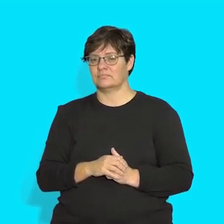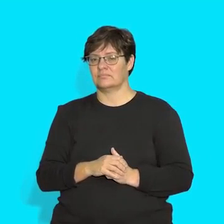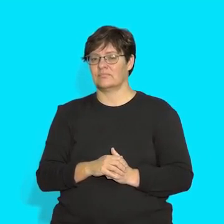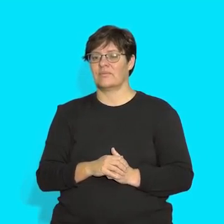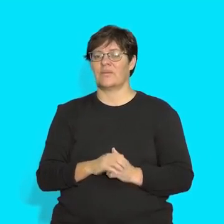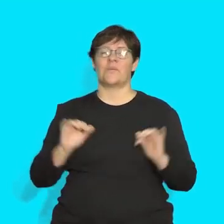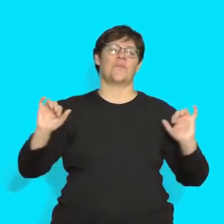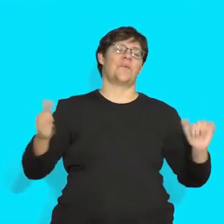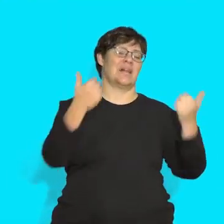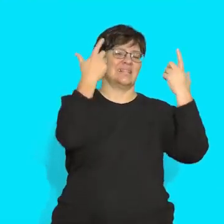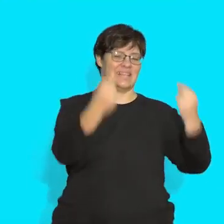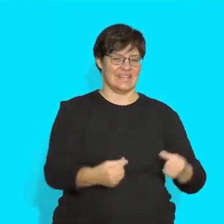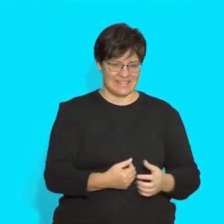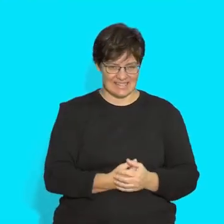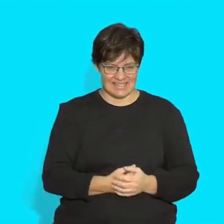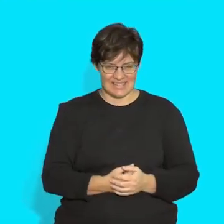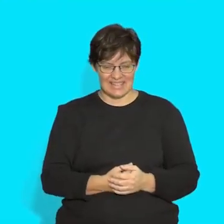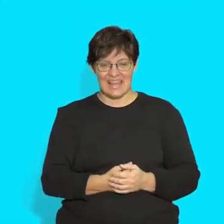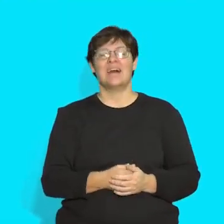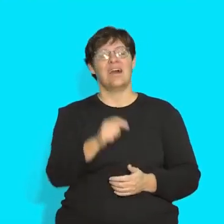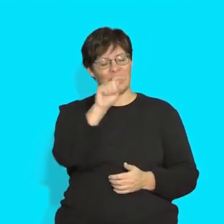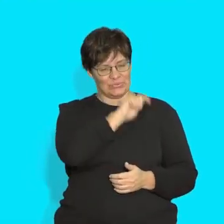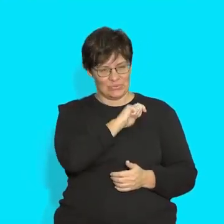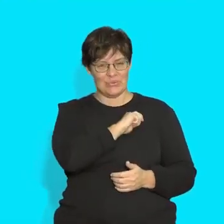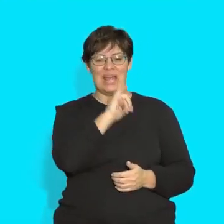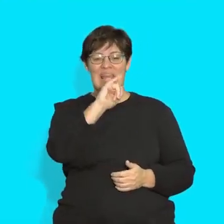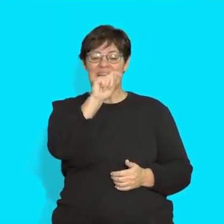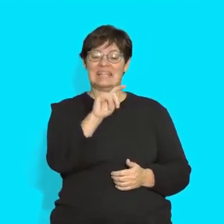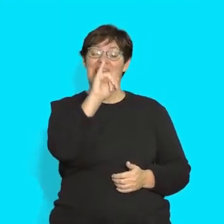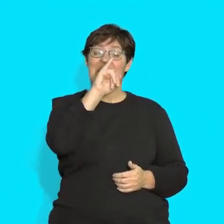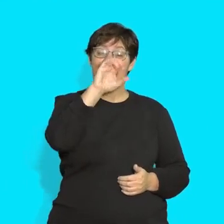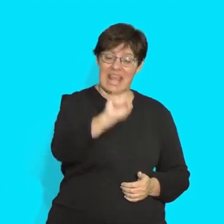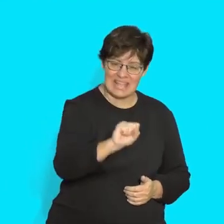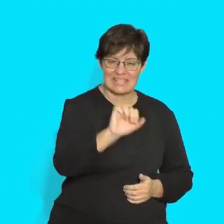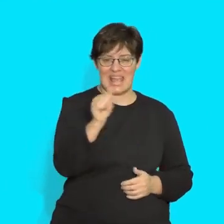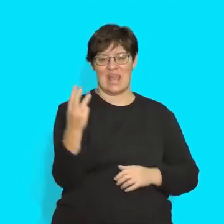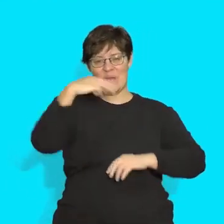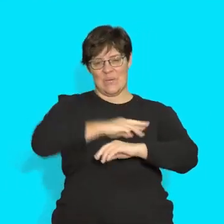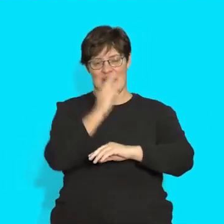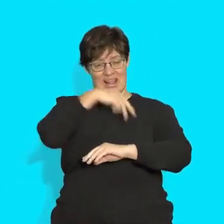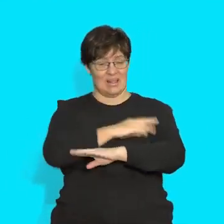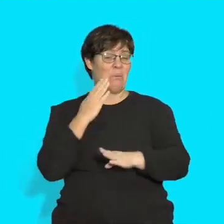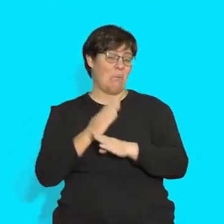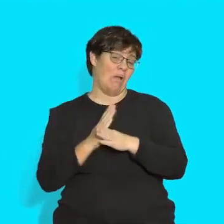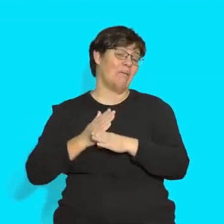Well done, boys and girls. It is a whale. That was a lot of work.